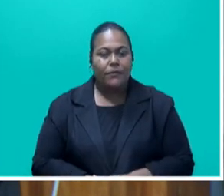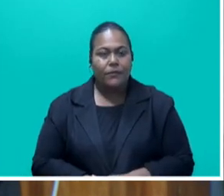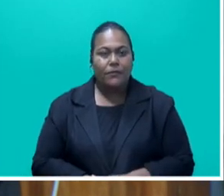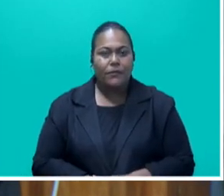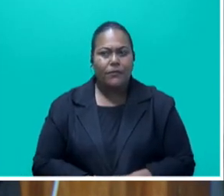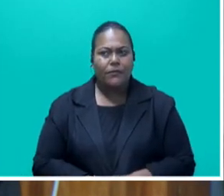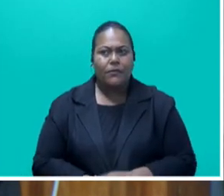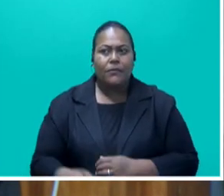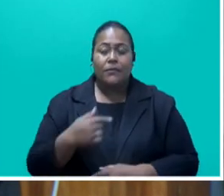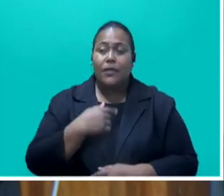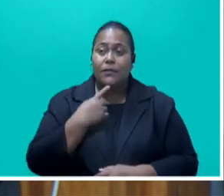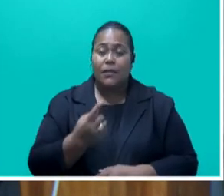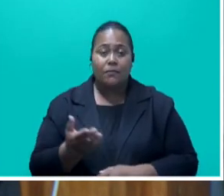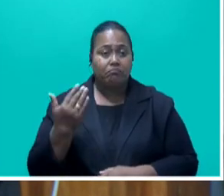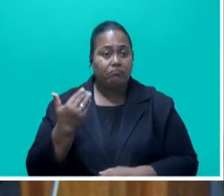said,